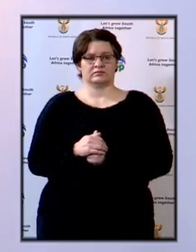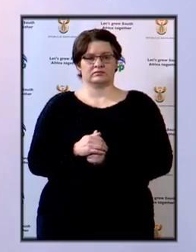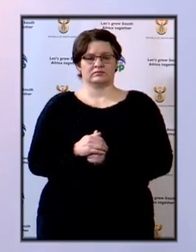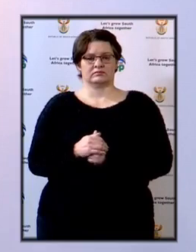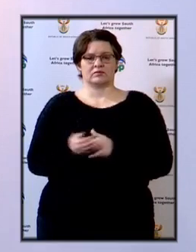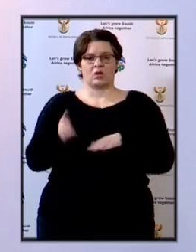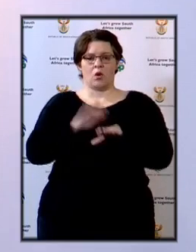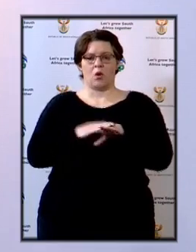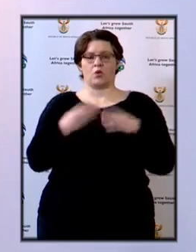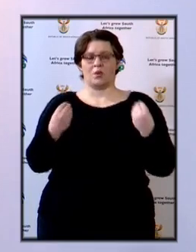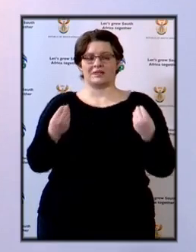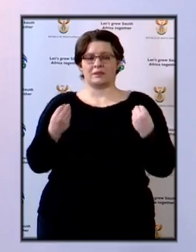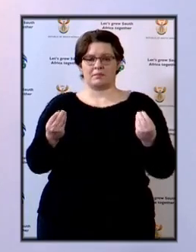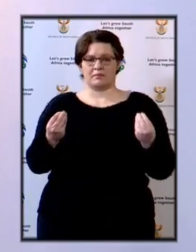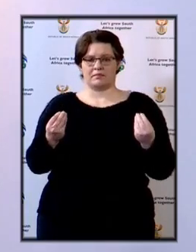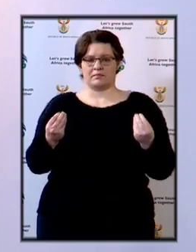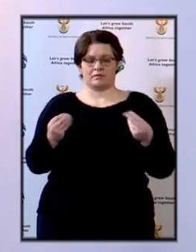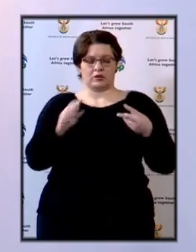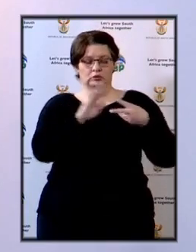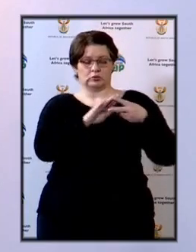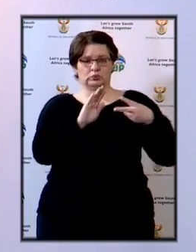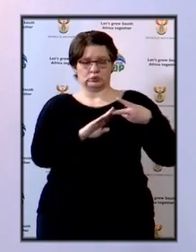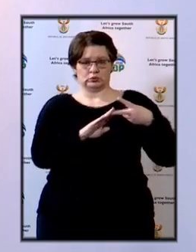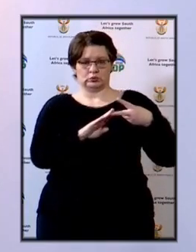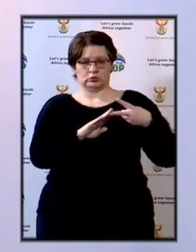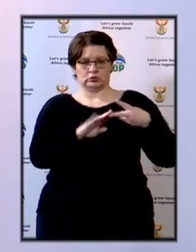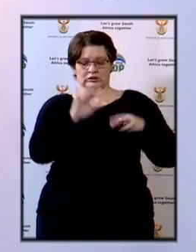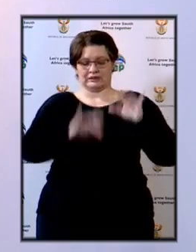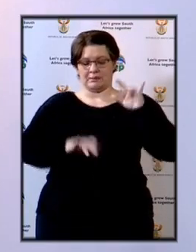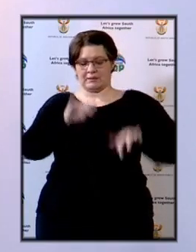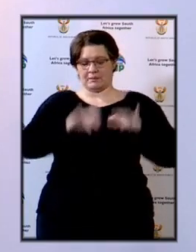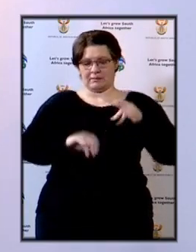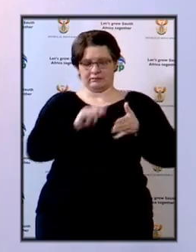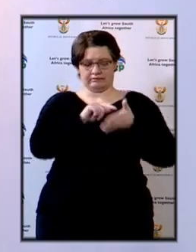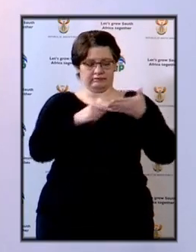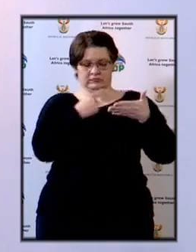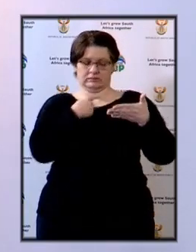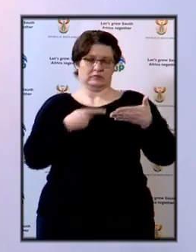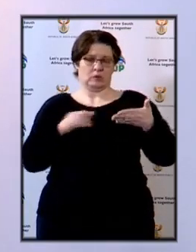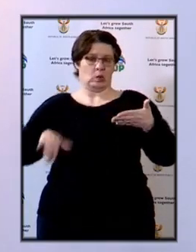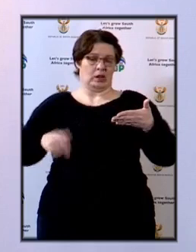Okay. Journalists type in now.